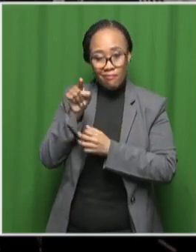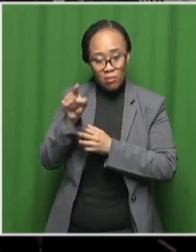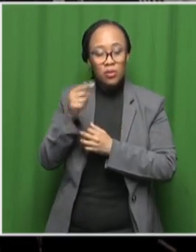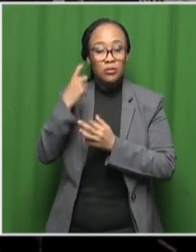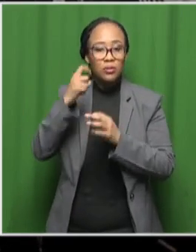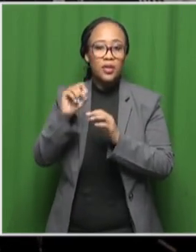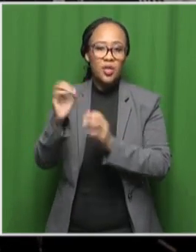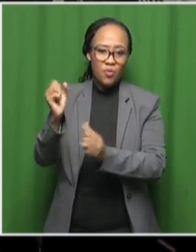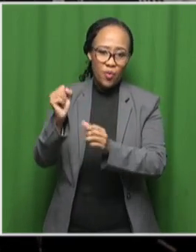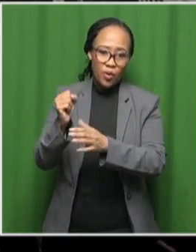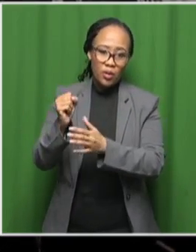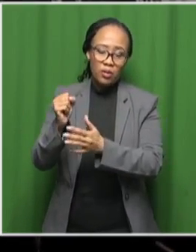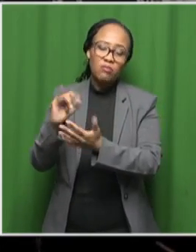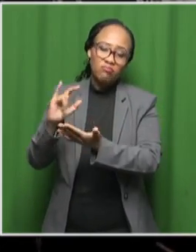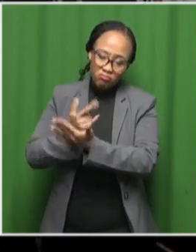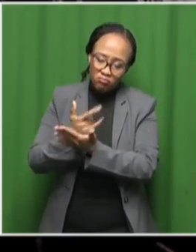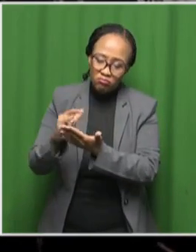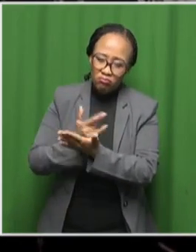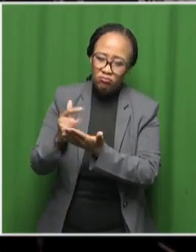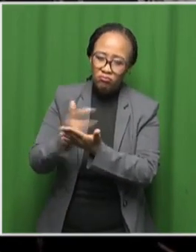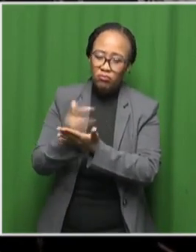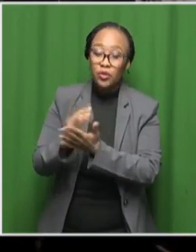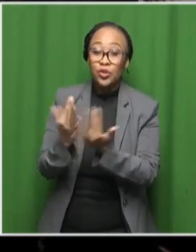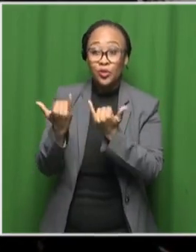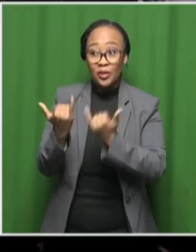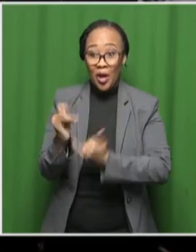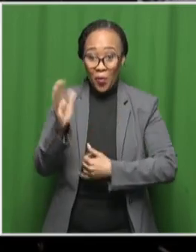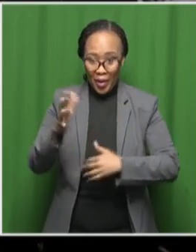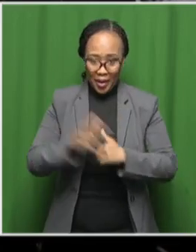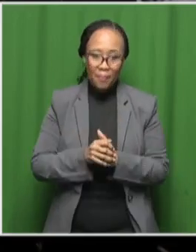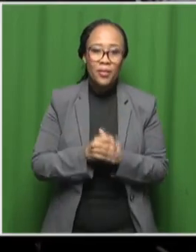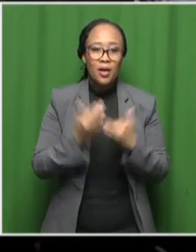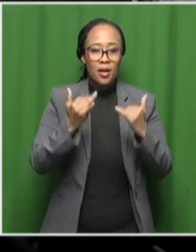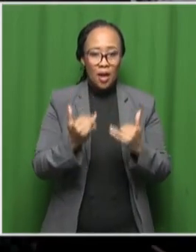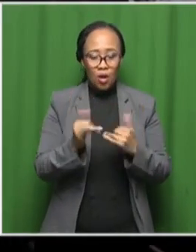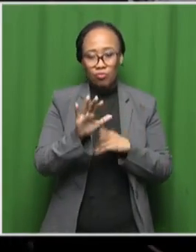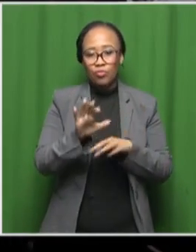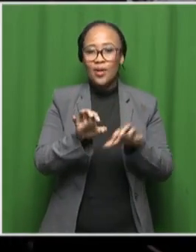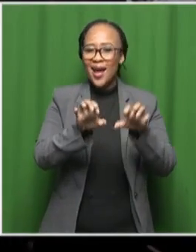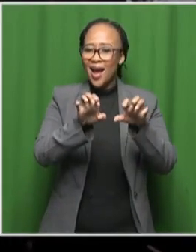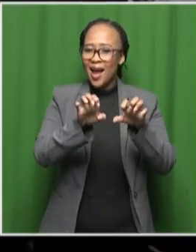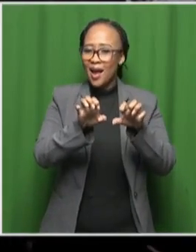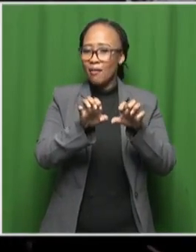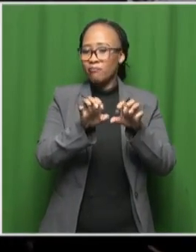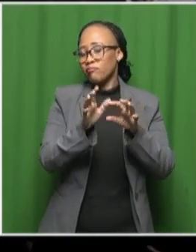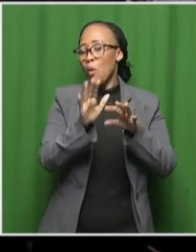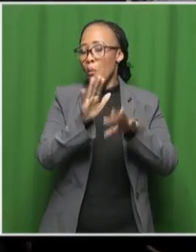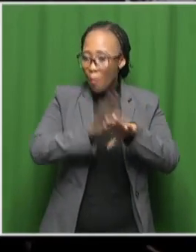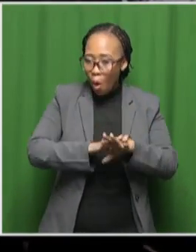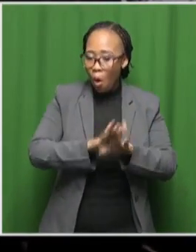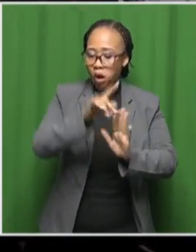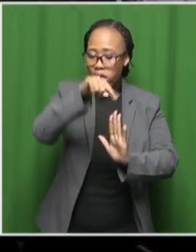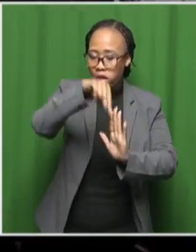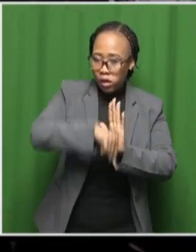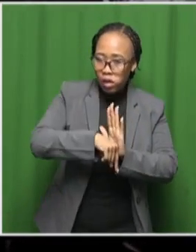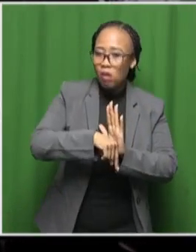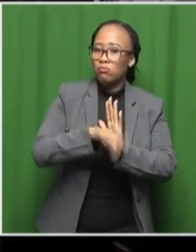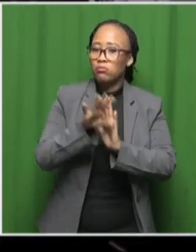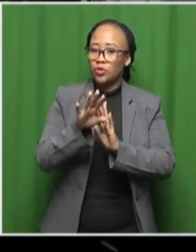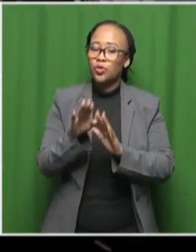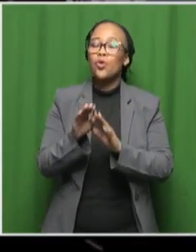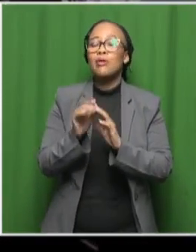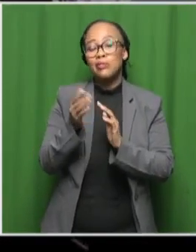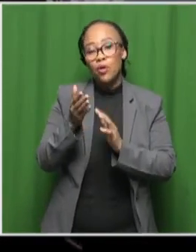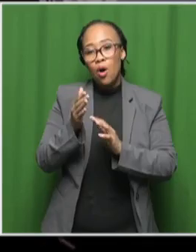space joining us now to give us a bit more education perhaps and a bit more info on what is being done in education in